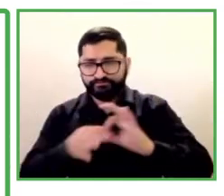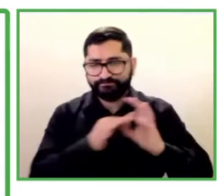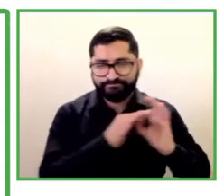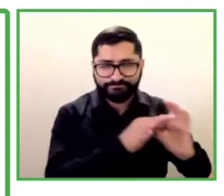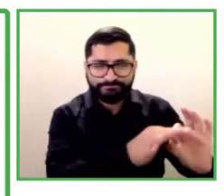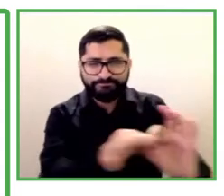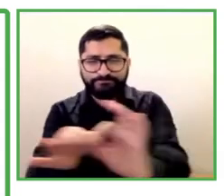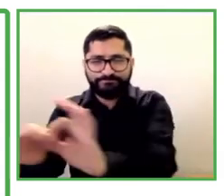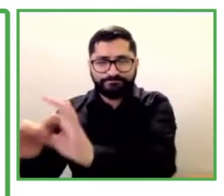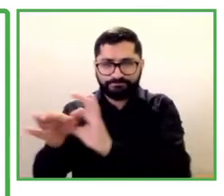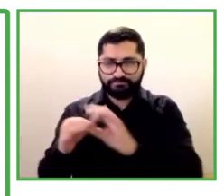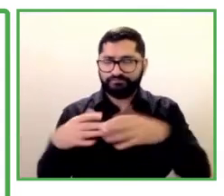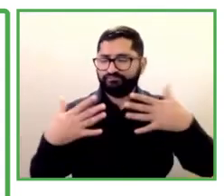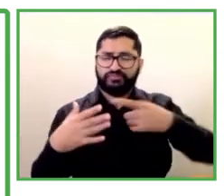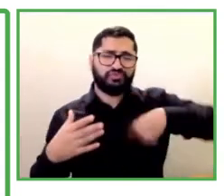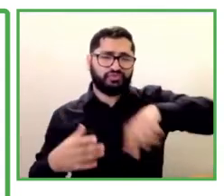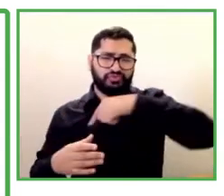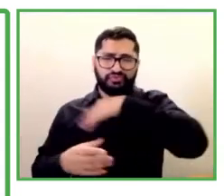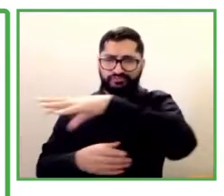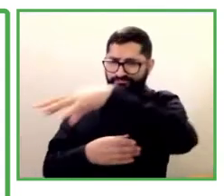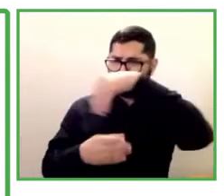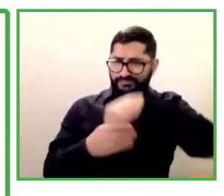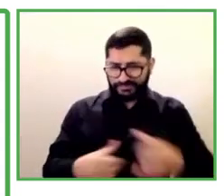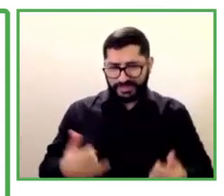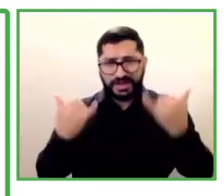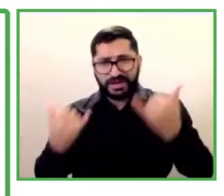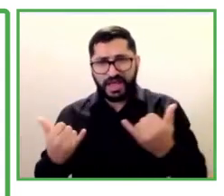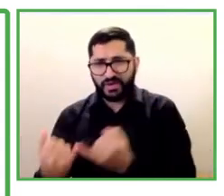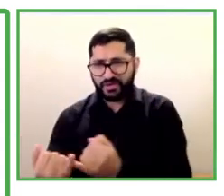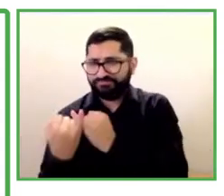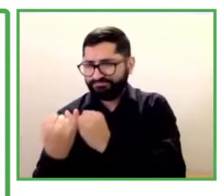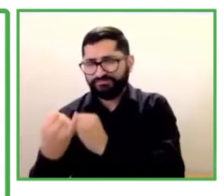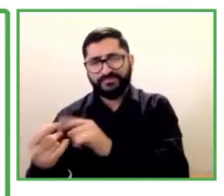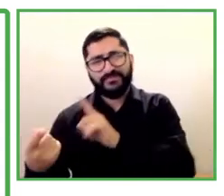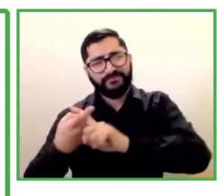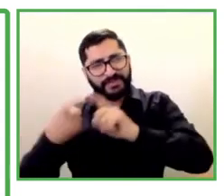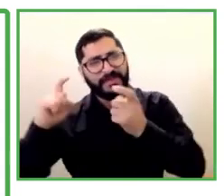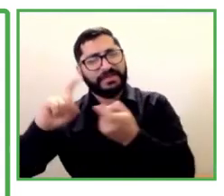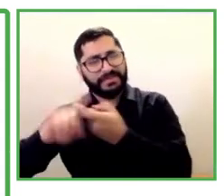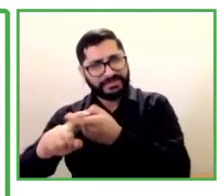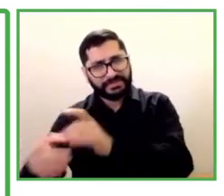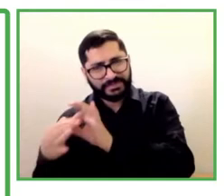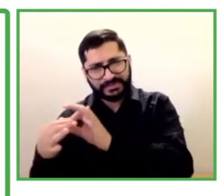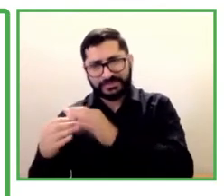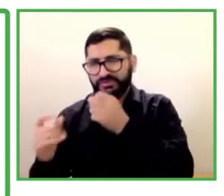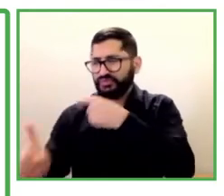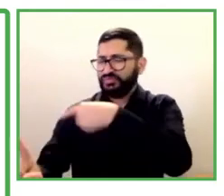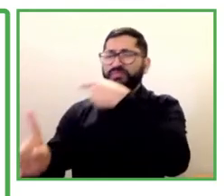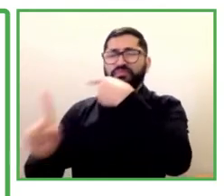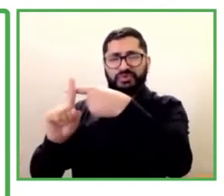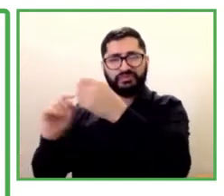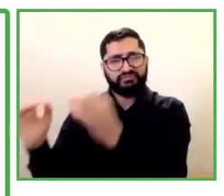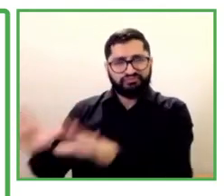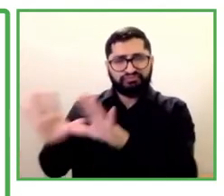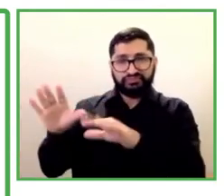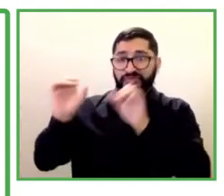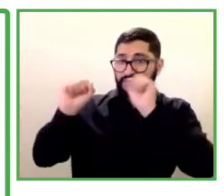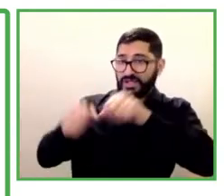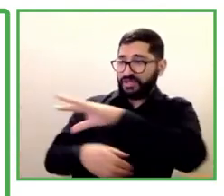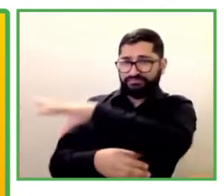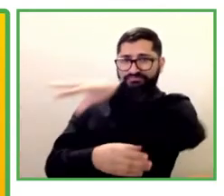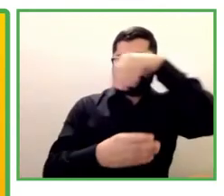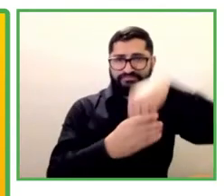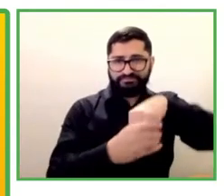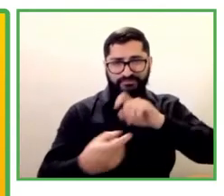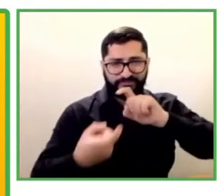we have with finding a very strong partner there for replication and also the phenomenal interest we are having